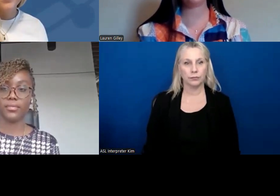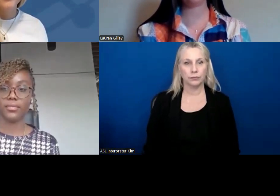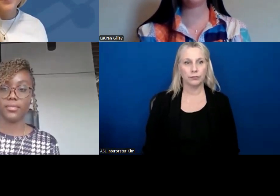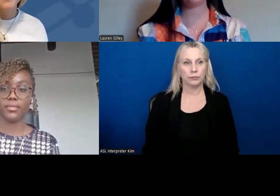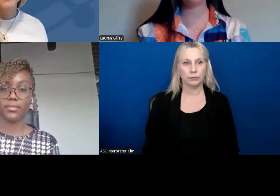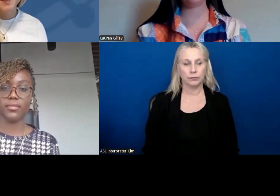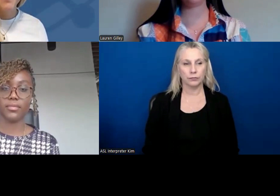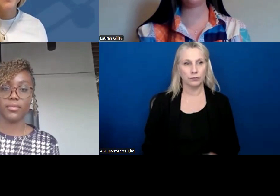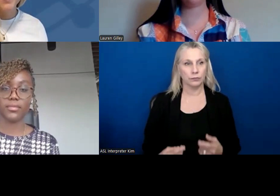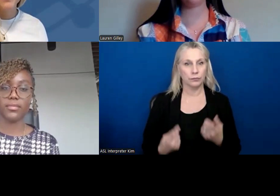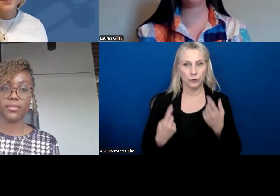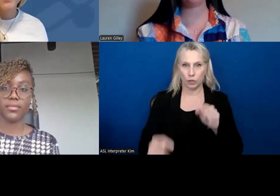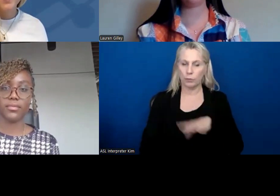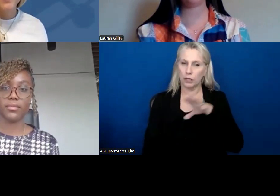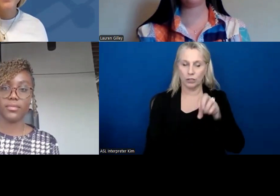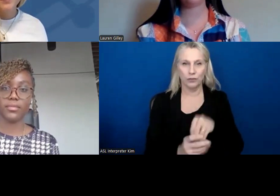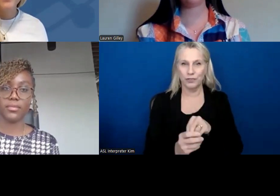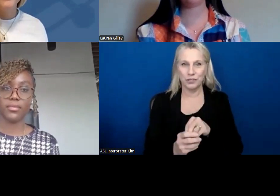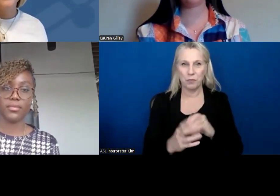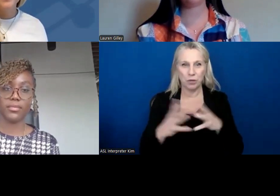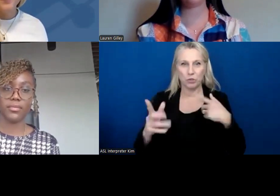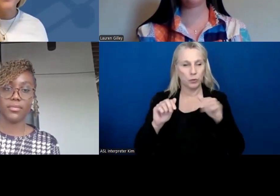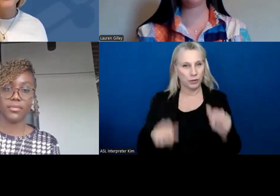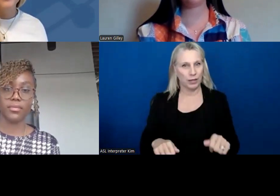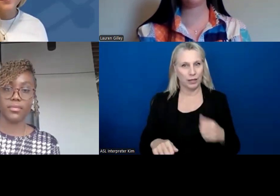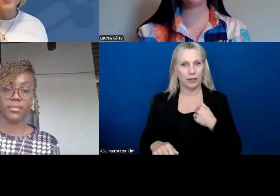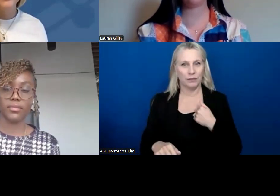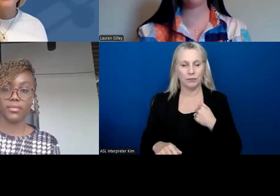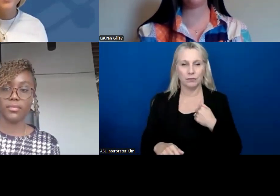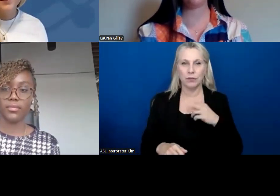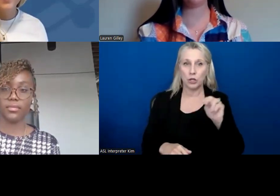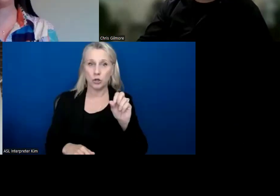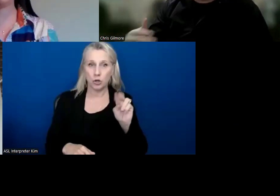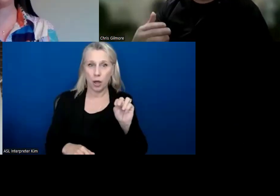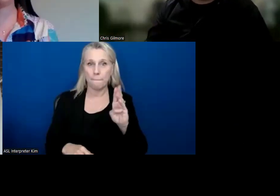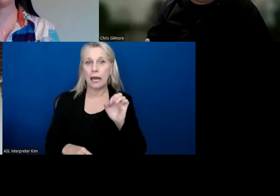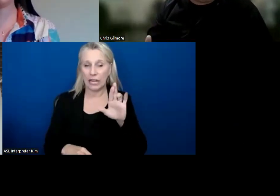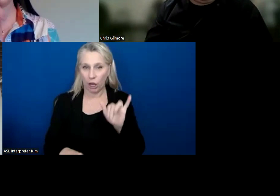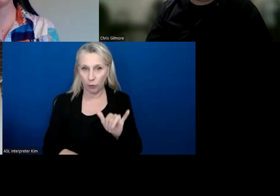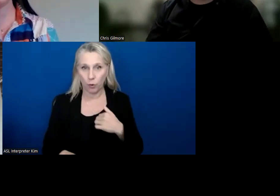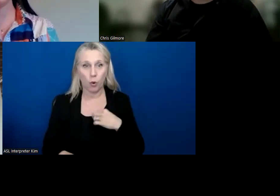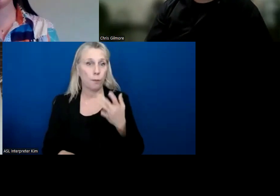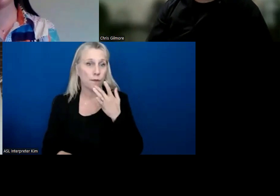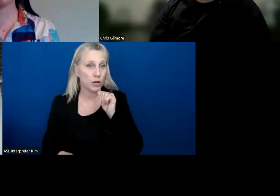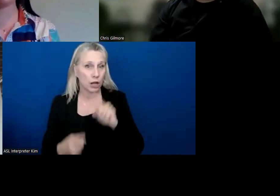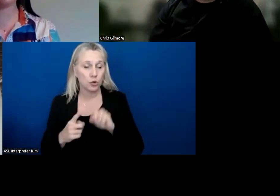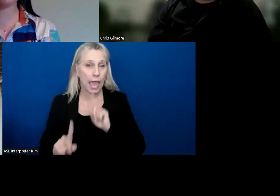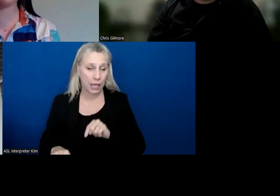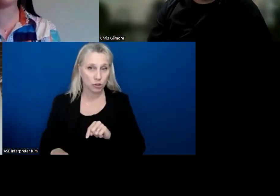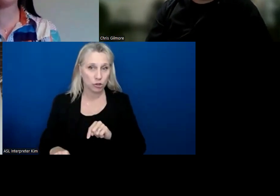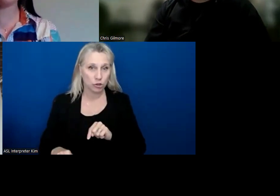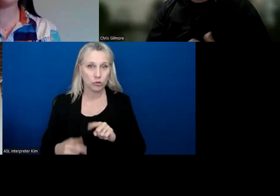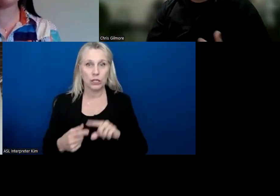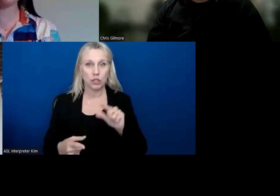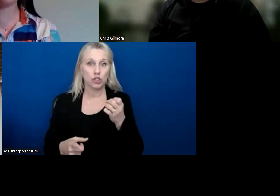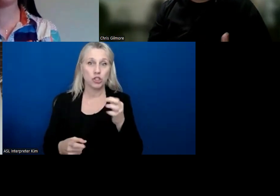as we possibly can. so we've adjusted forms to add non-binary and or other, or we even say, I prefer not to answer, um, in gender